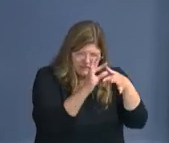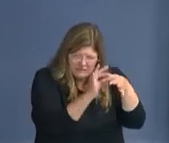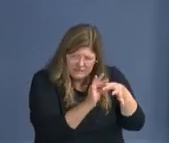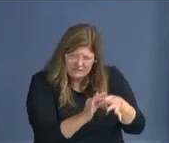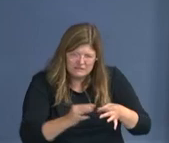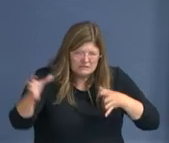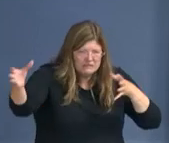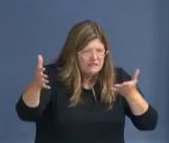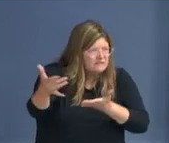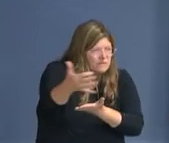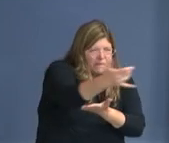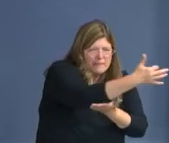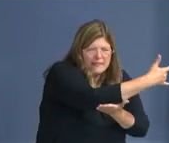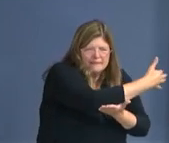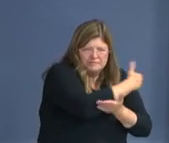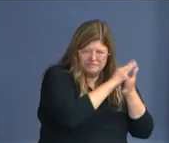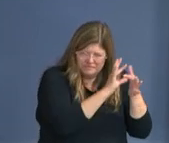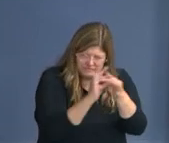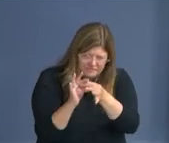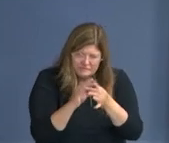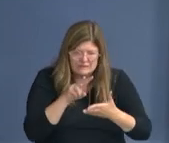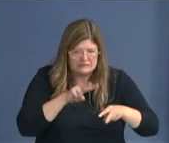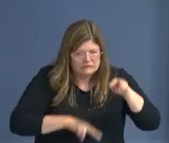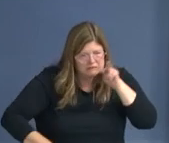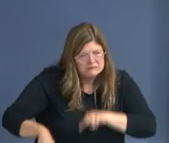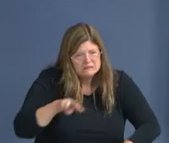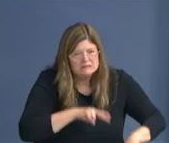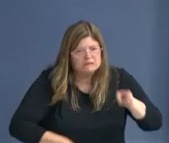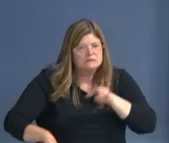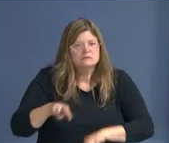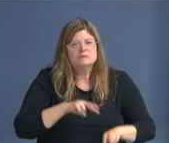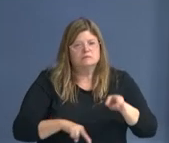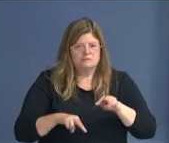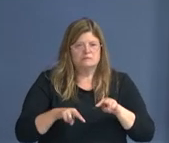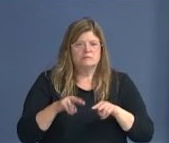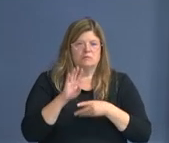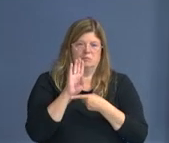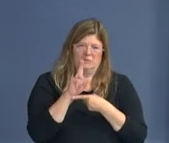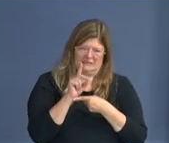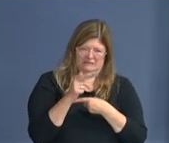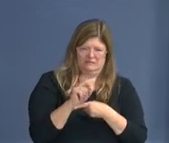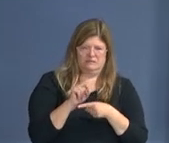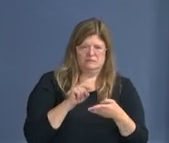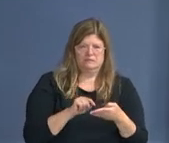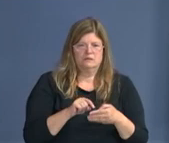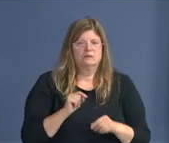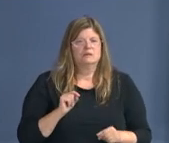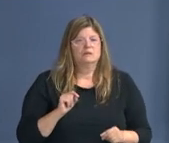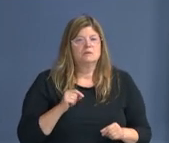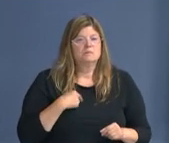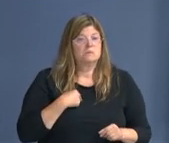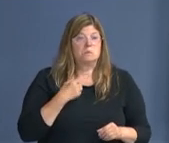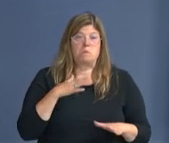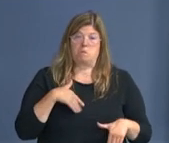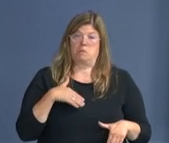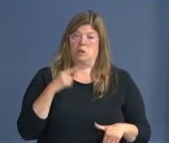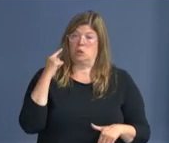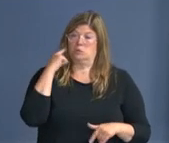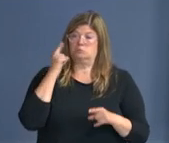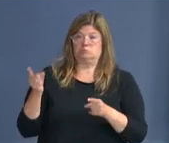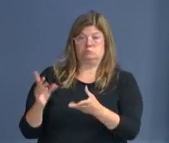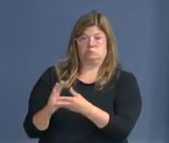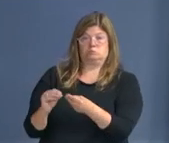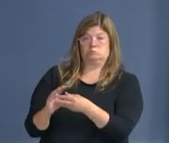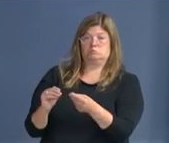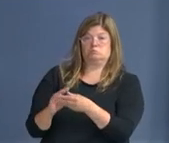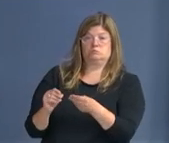I know they were meeting all day. And one thing I failed to hear throughout those remarks is that